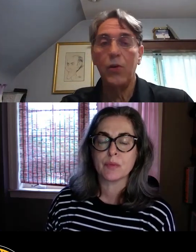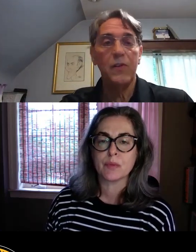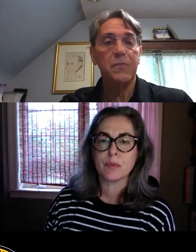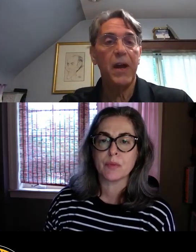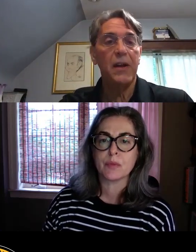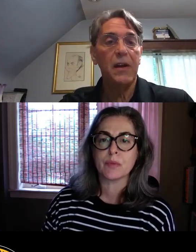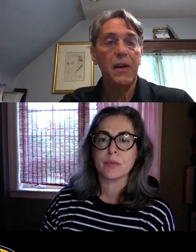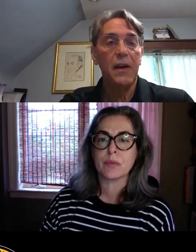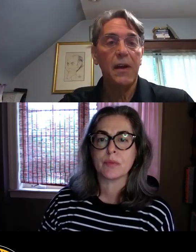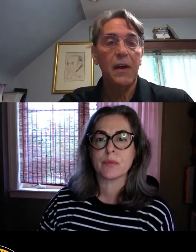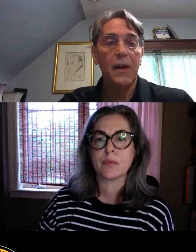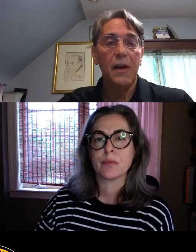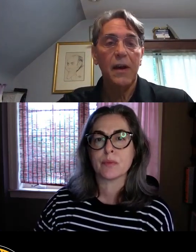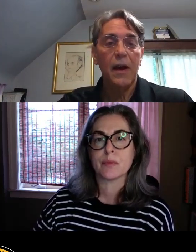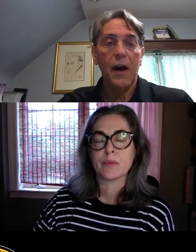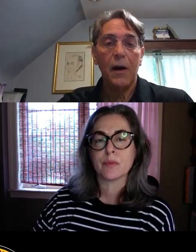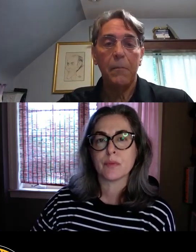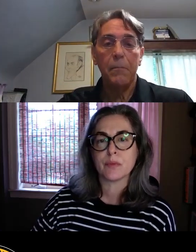we could spend.